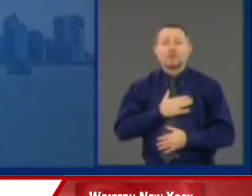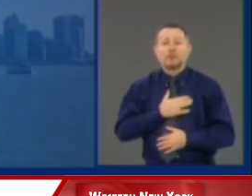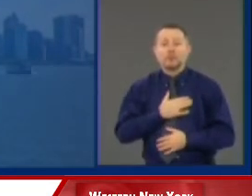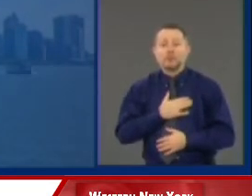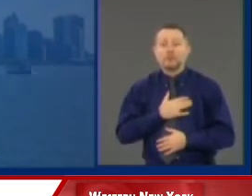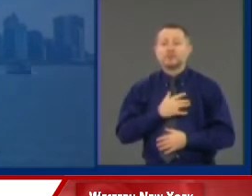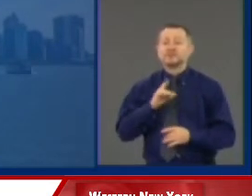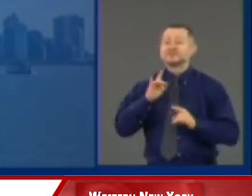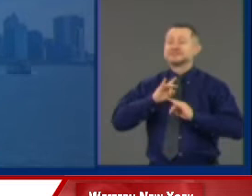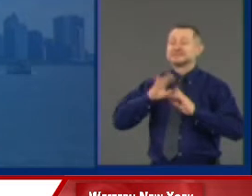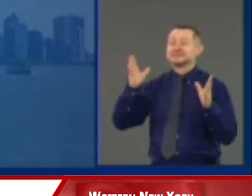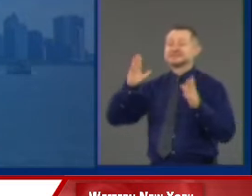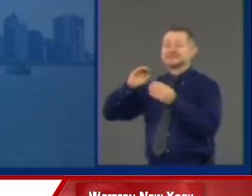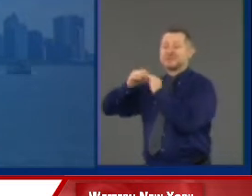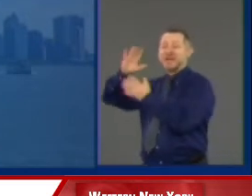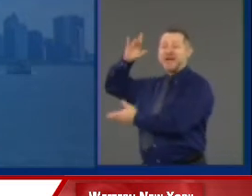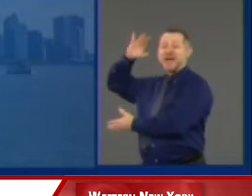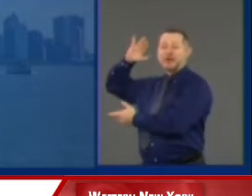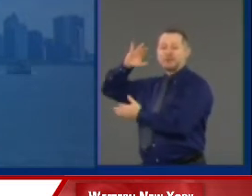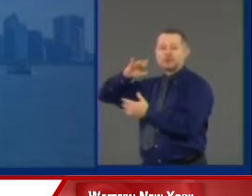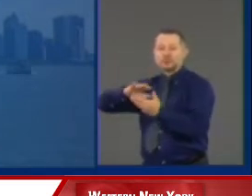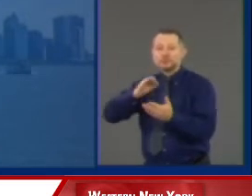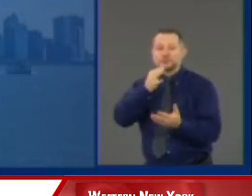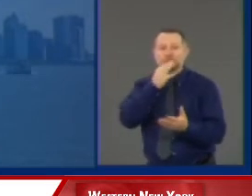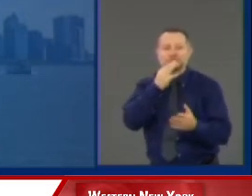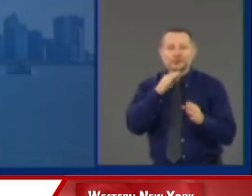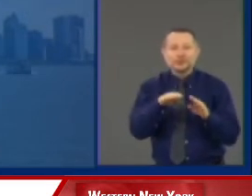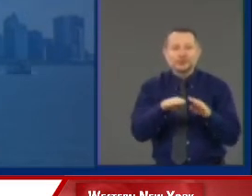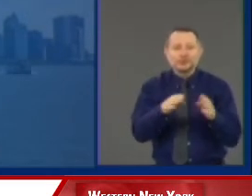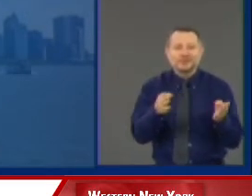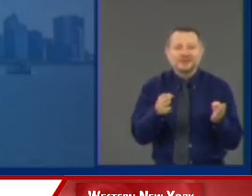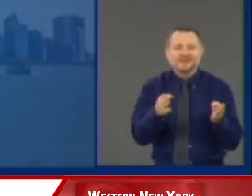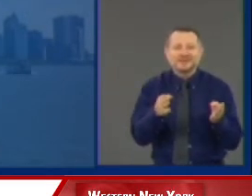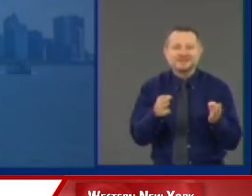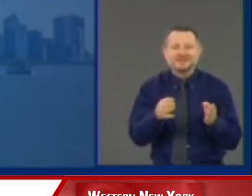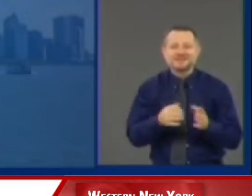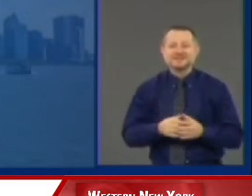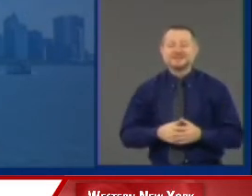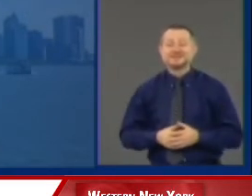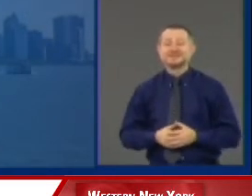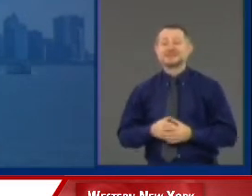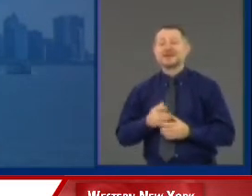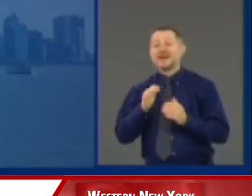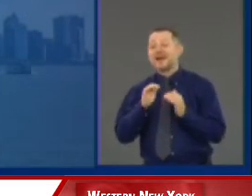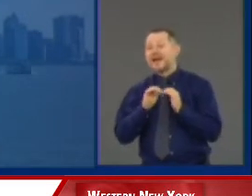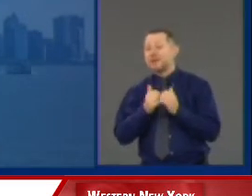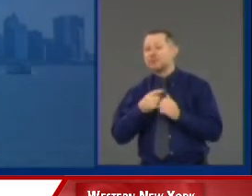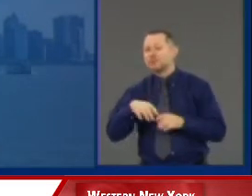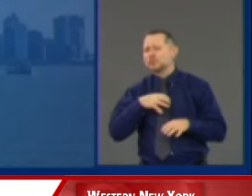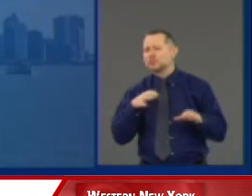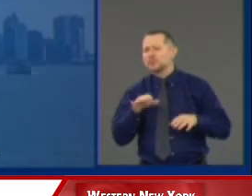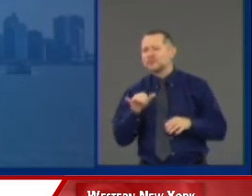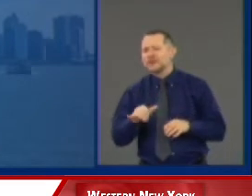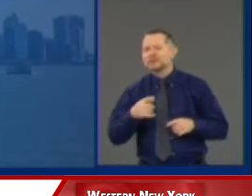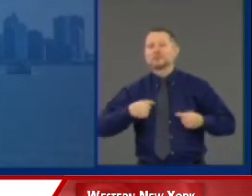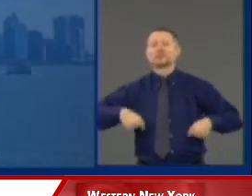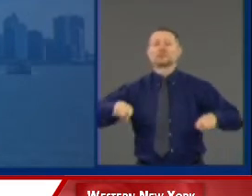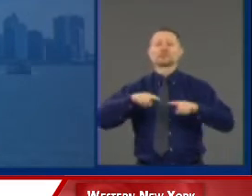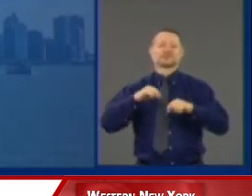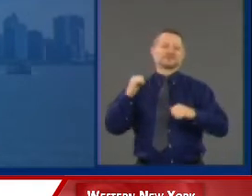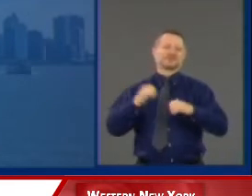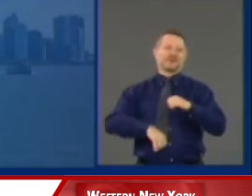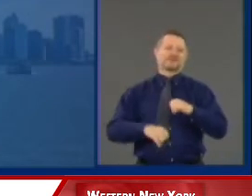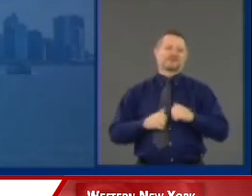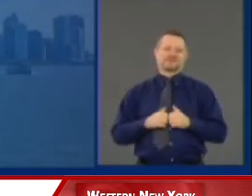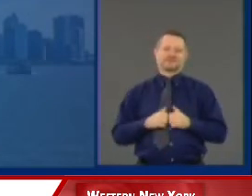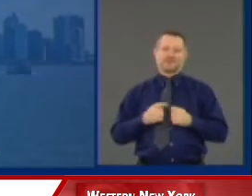days. We did that because we were New York tough. New York tough was